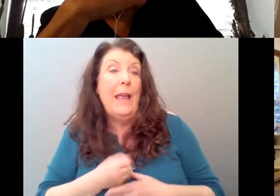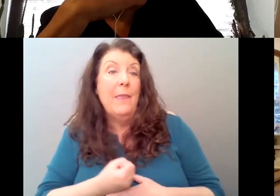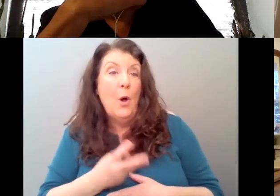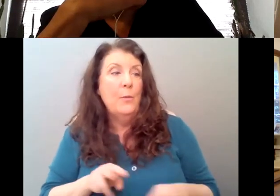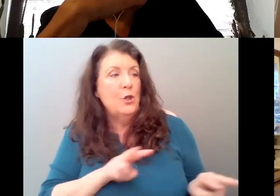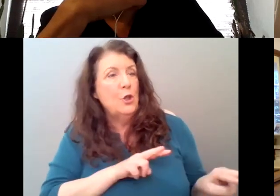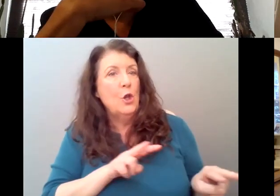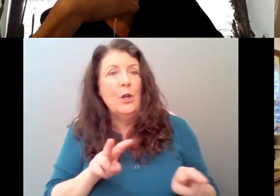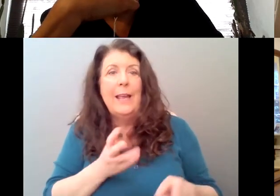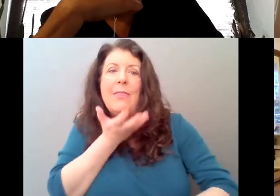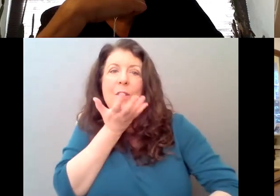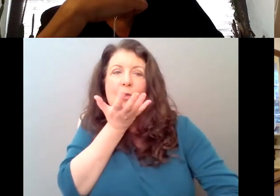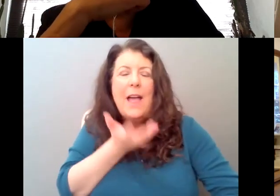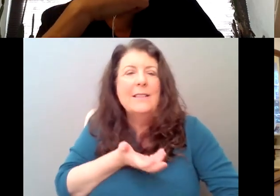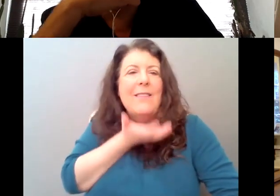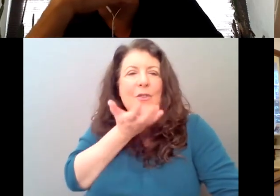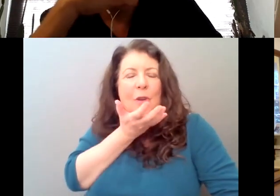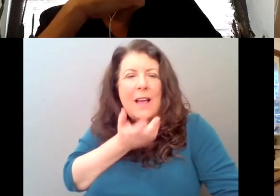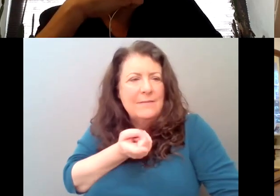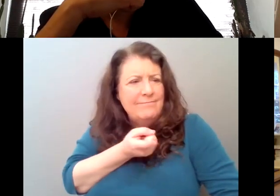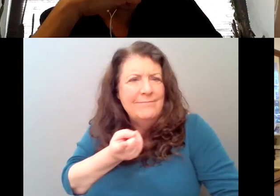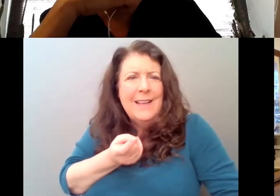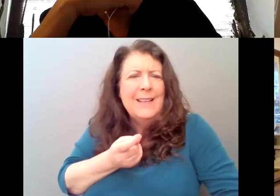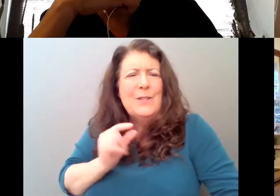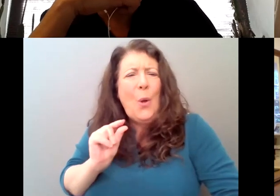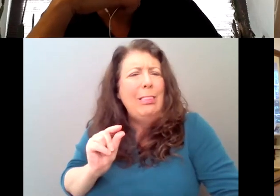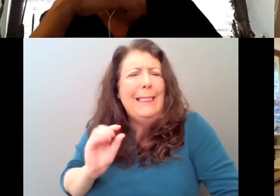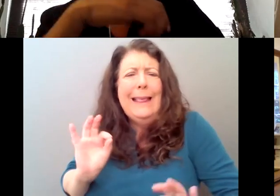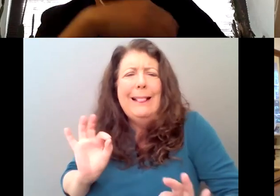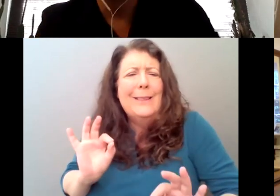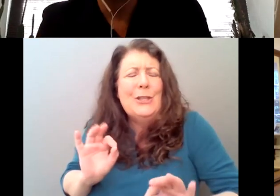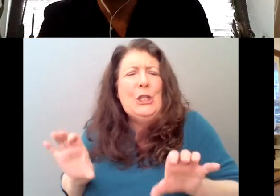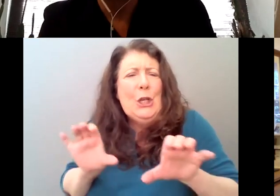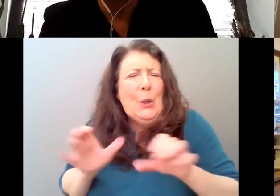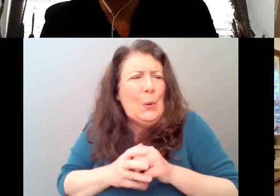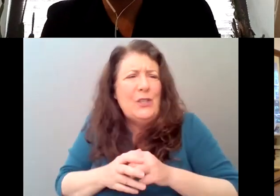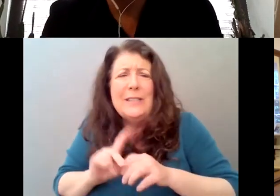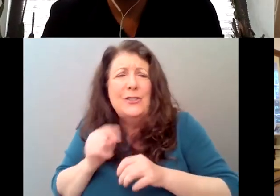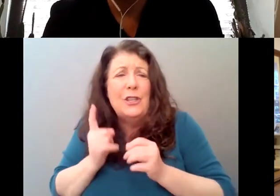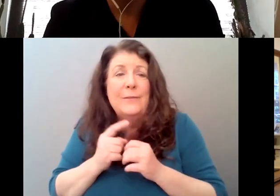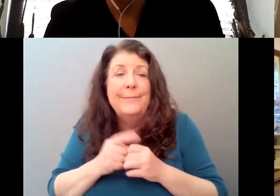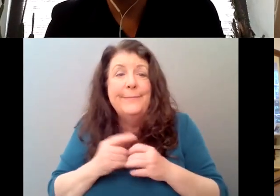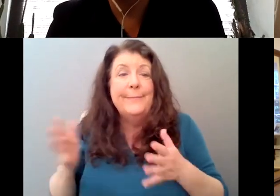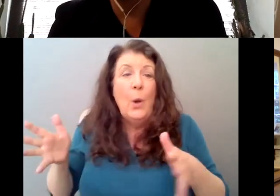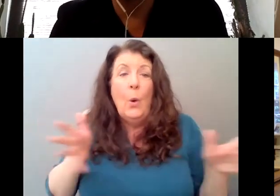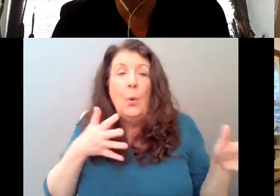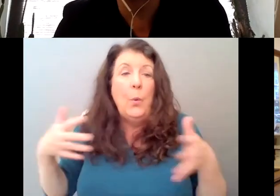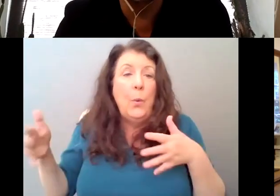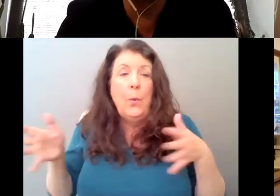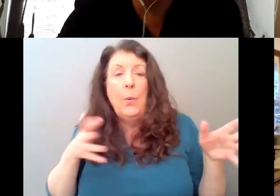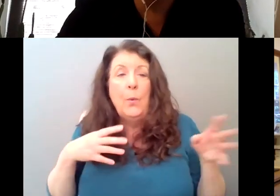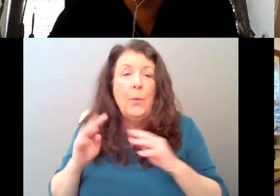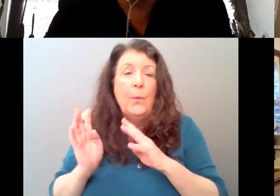fact that all it has to do is just blow in the wind. And, uh, I think as a, as a, as a showrunner and mother of, um,